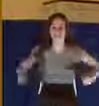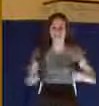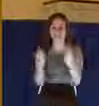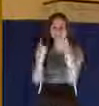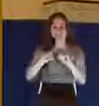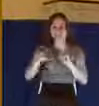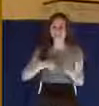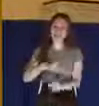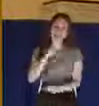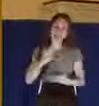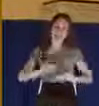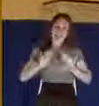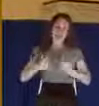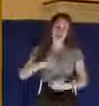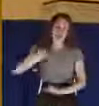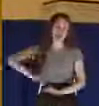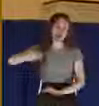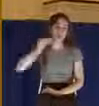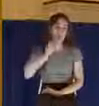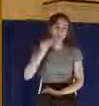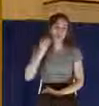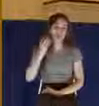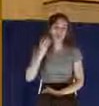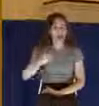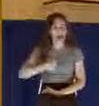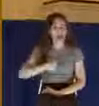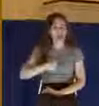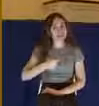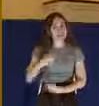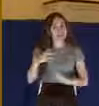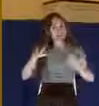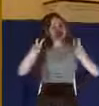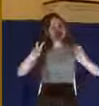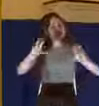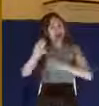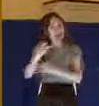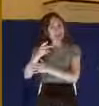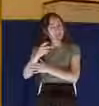that I grew up in a home where I was compelled many times